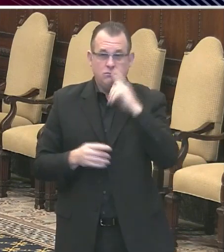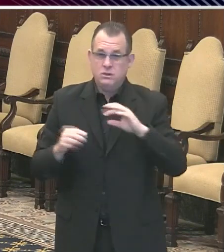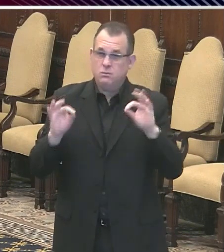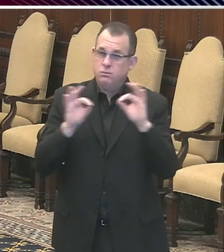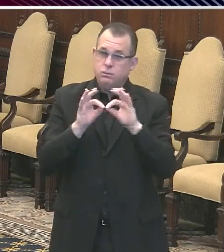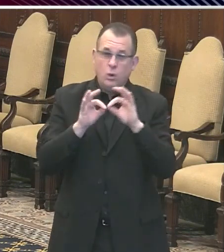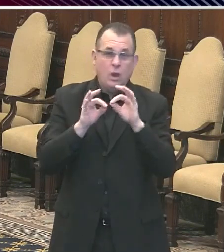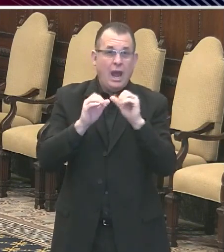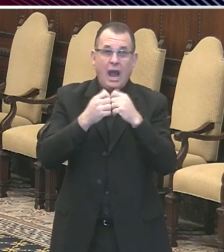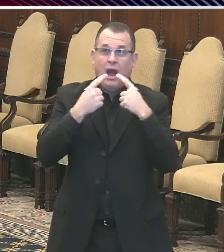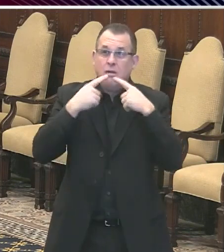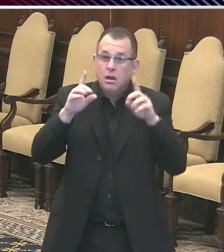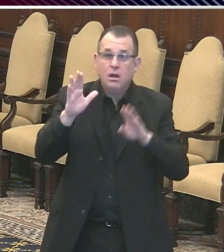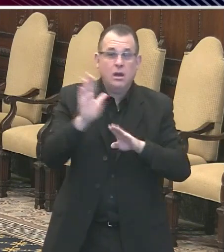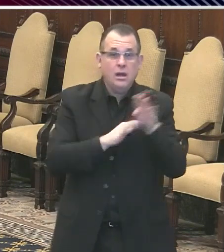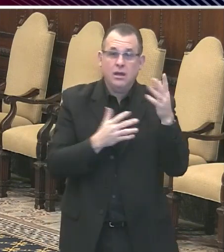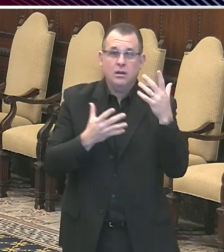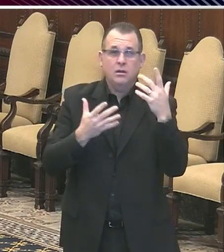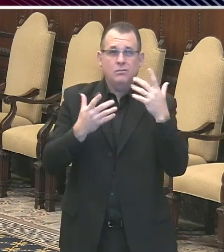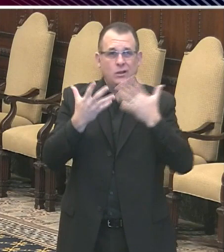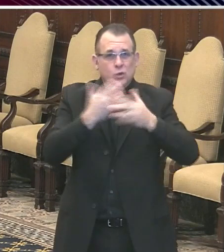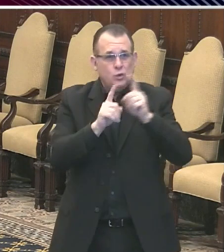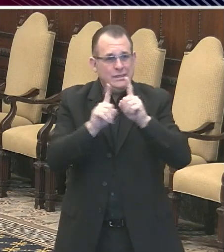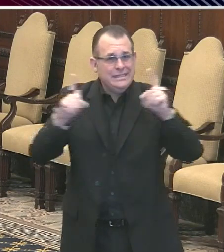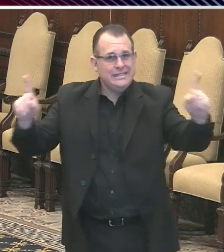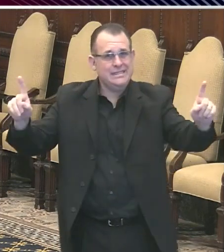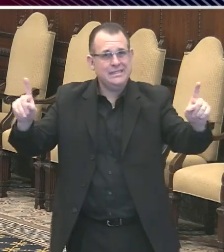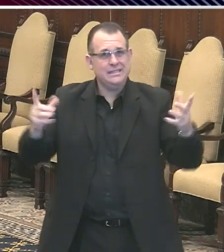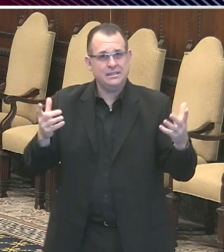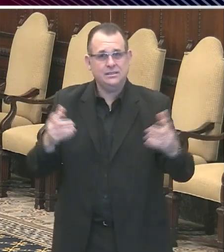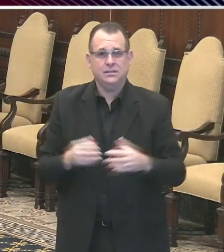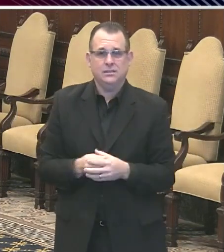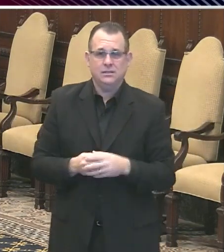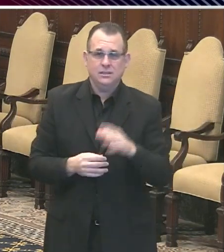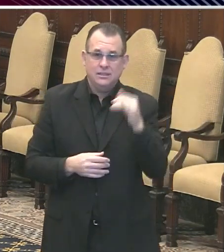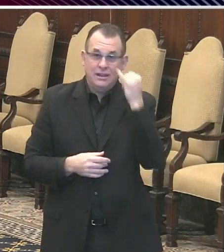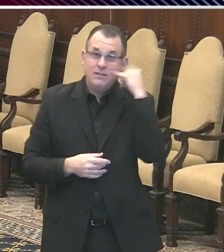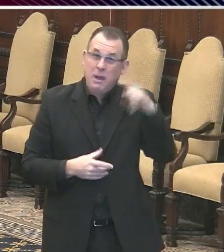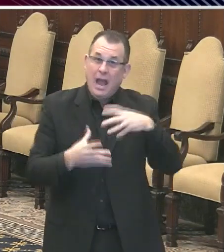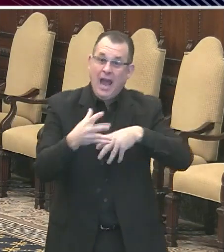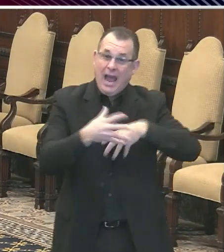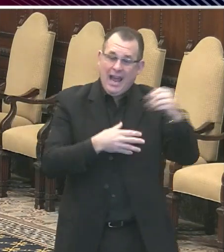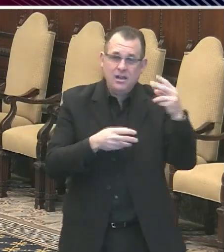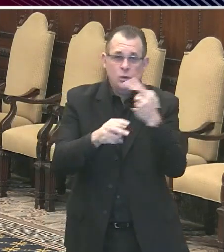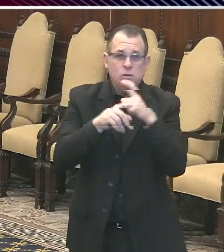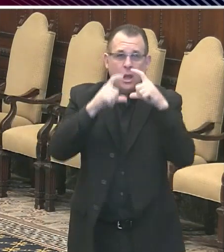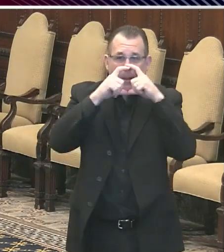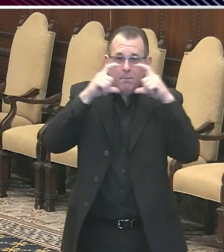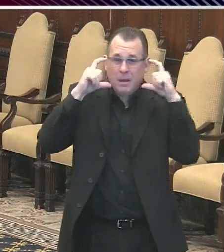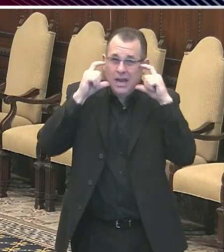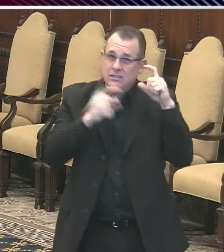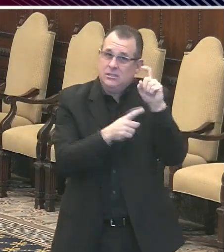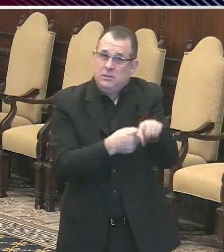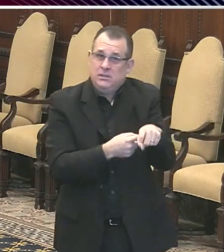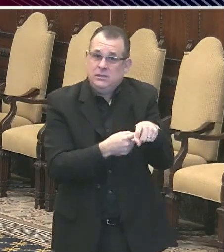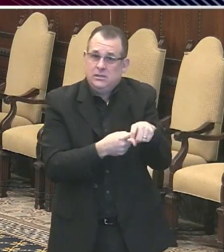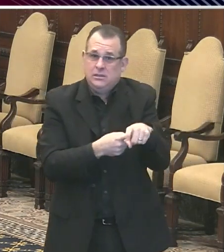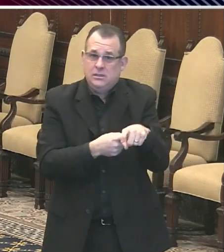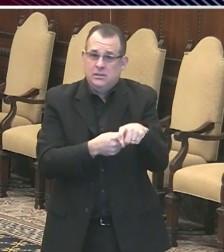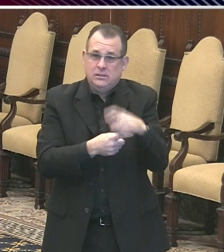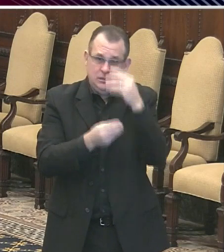success. It's keeping our distance from other people and wearing a mask when we do need to be around other people. So that's really good news.